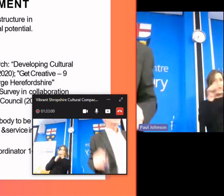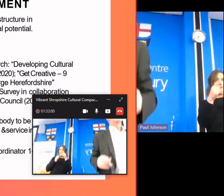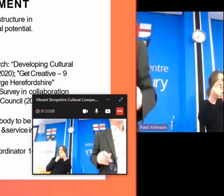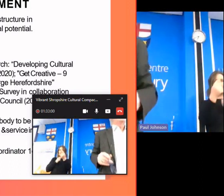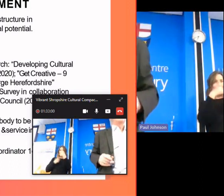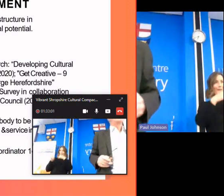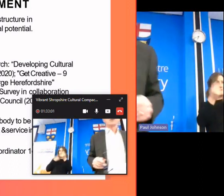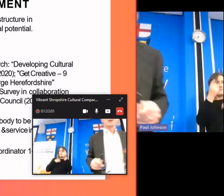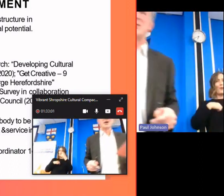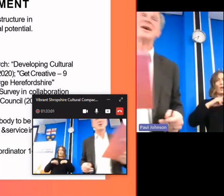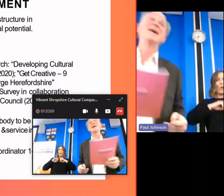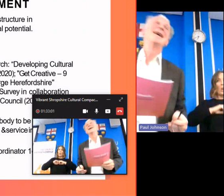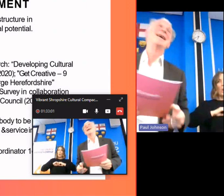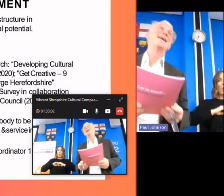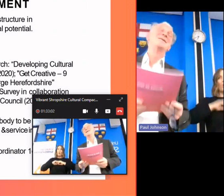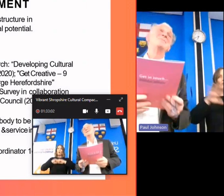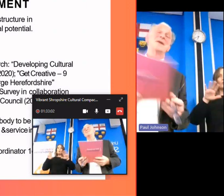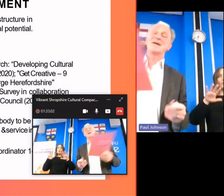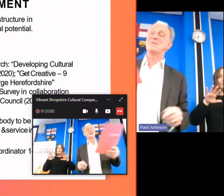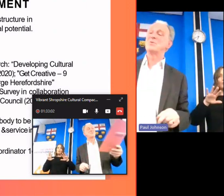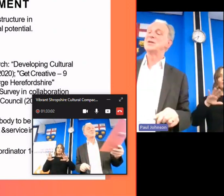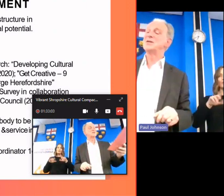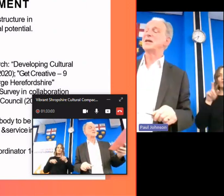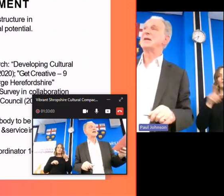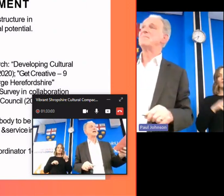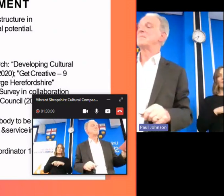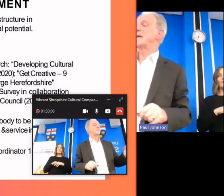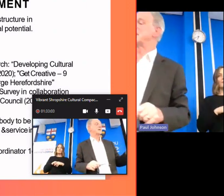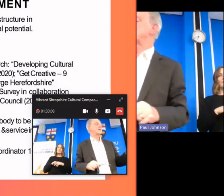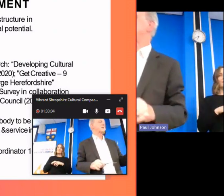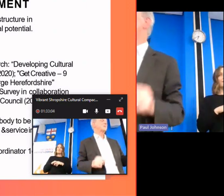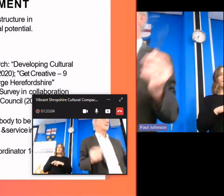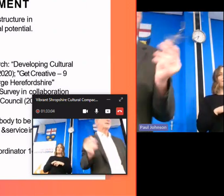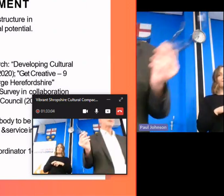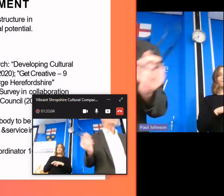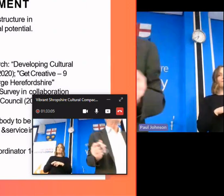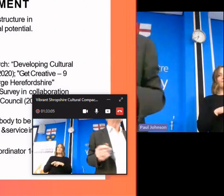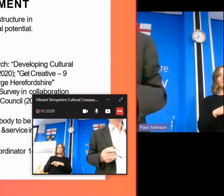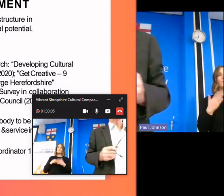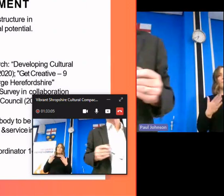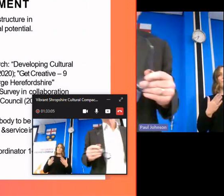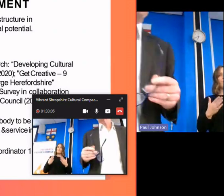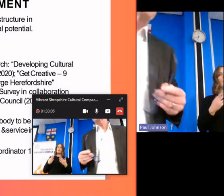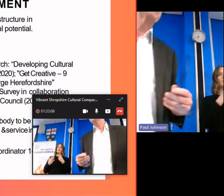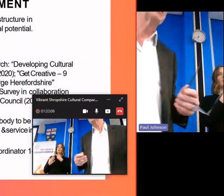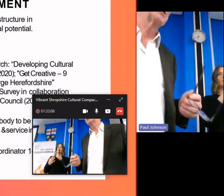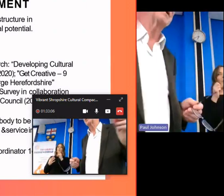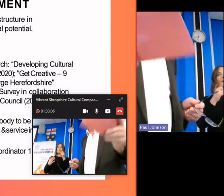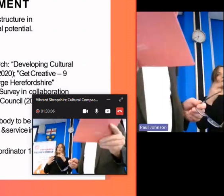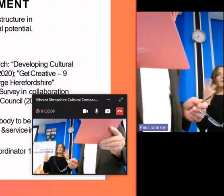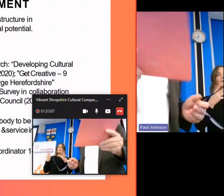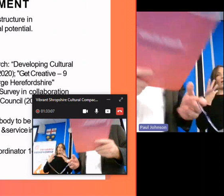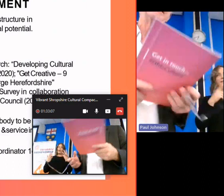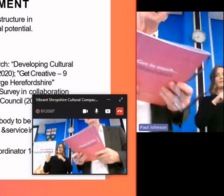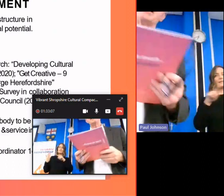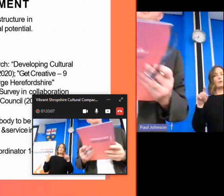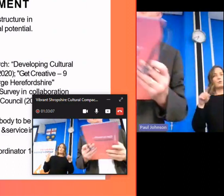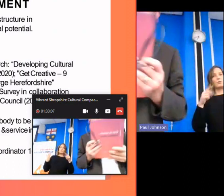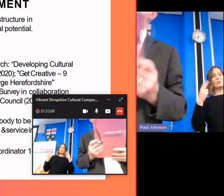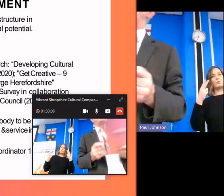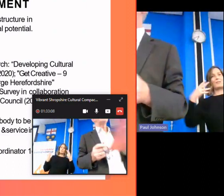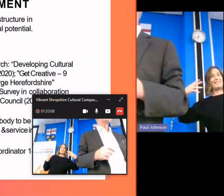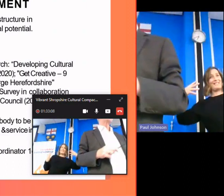launch of that 80 to go um it was um so it at the moment is 2019 to 29